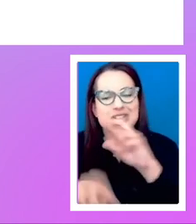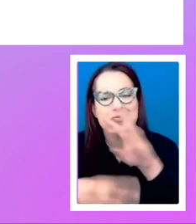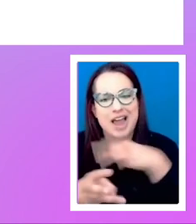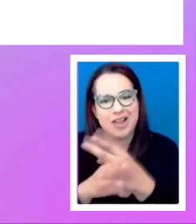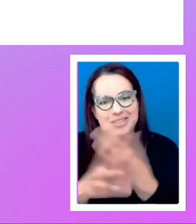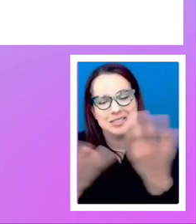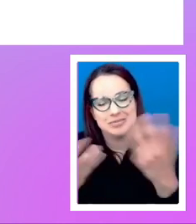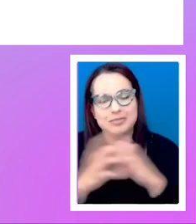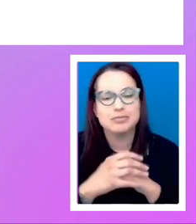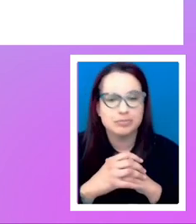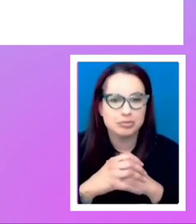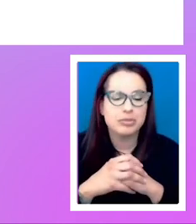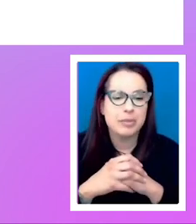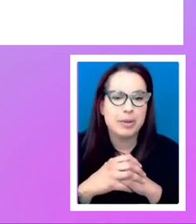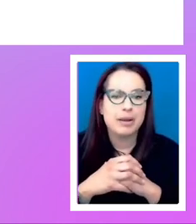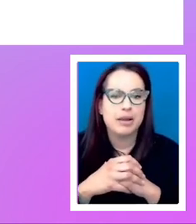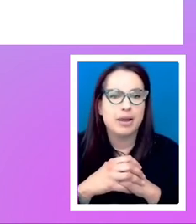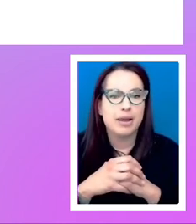of that. Yeah.